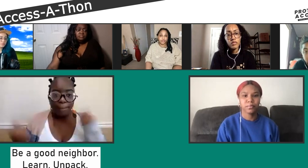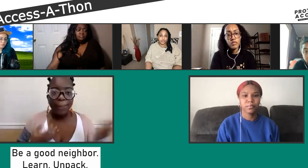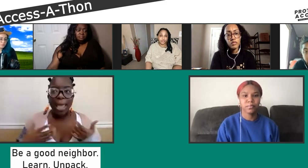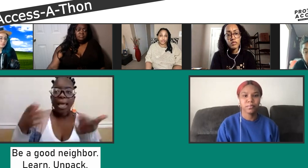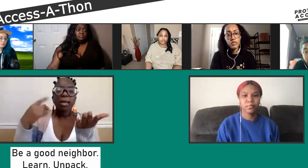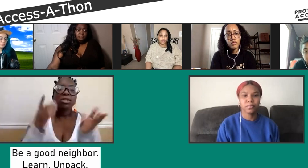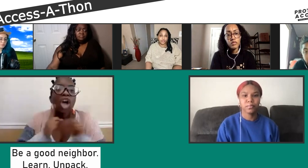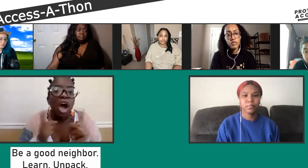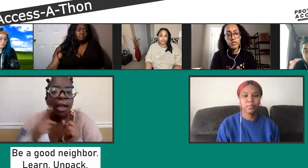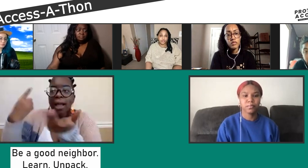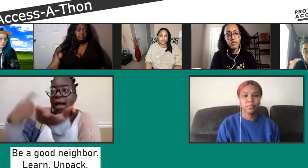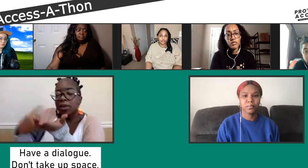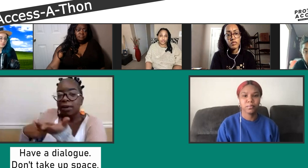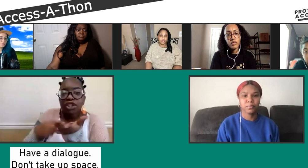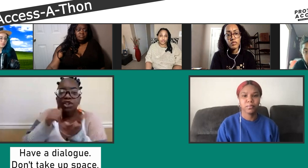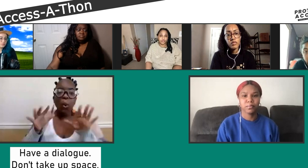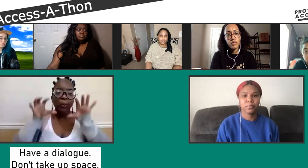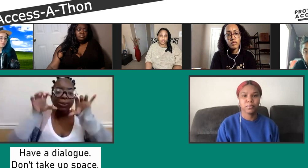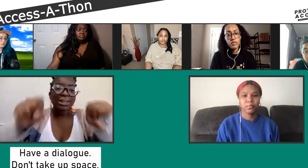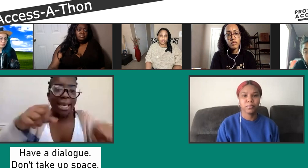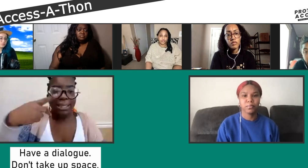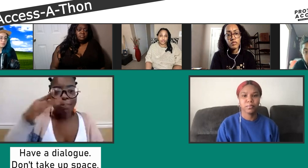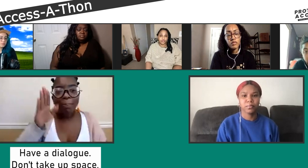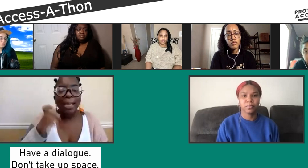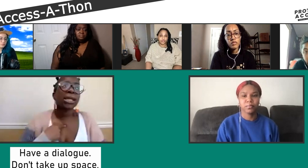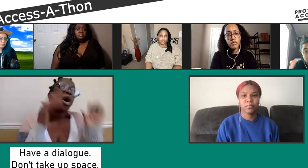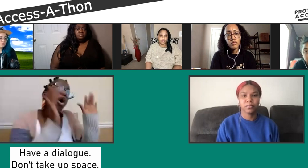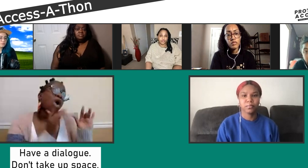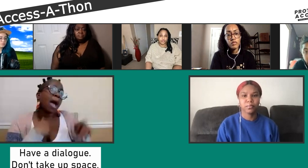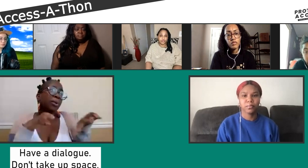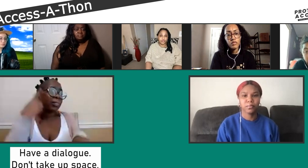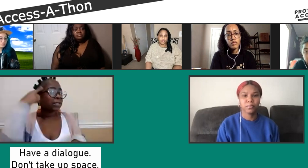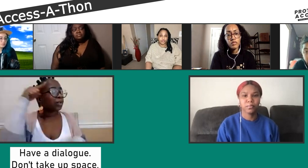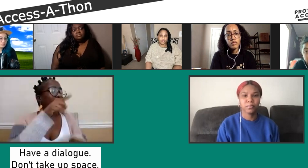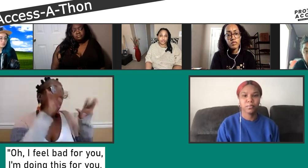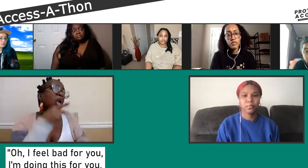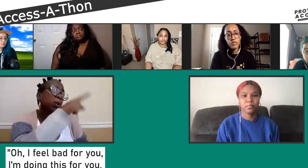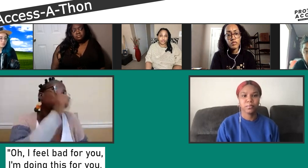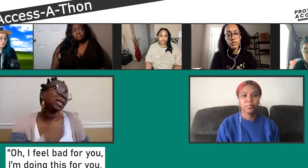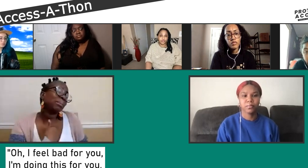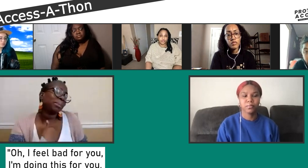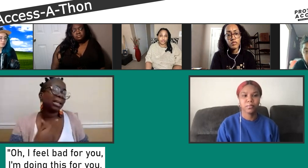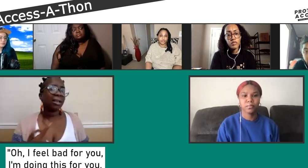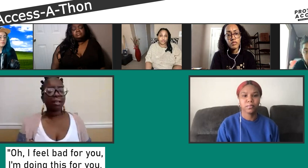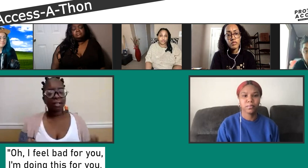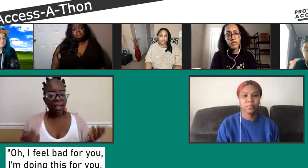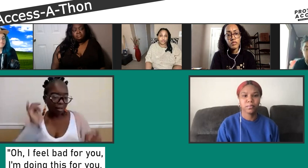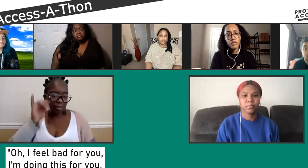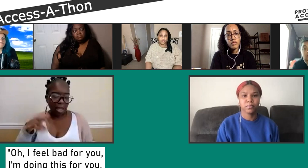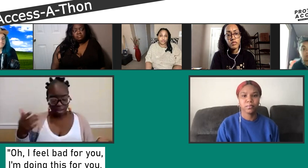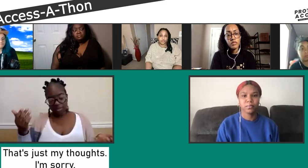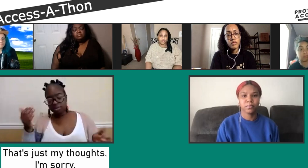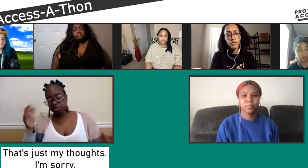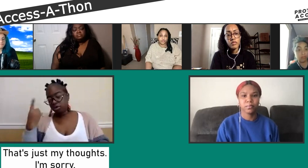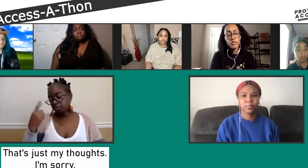other, and we need to be good to each other, be a good neighbor, and unpack, and have these discussions, and talk, and not take over space, and not to pity other people.